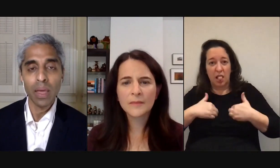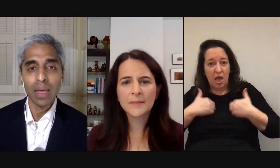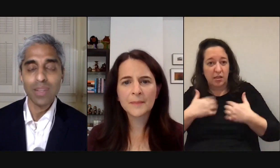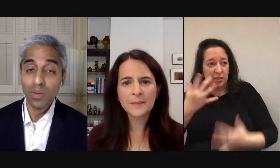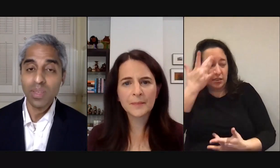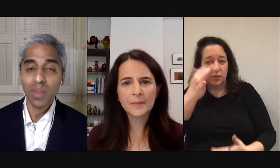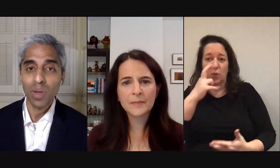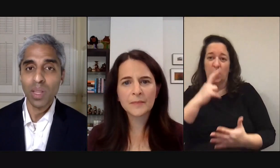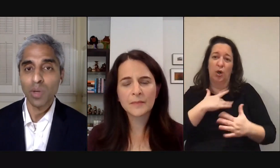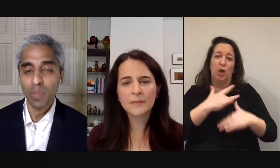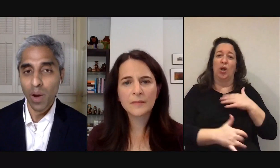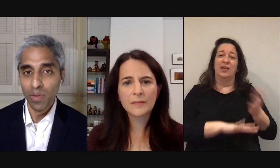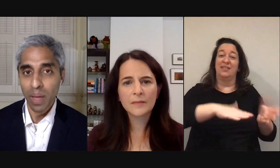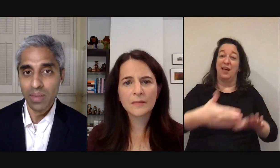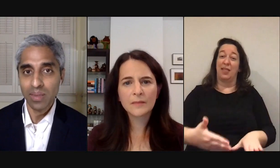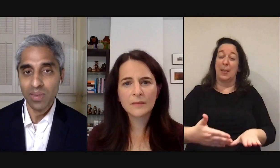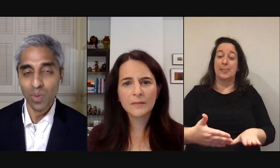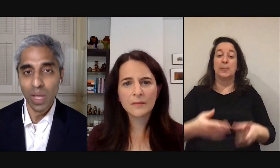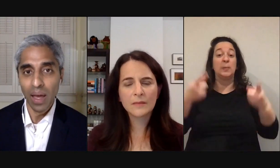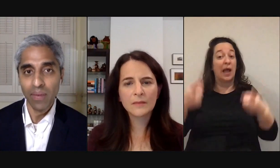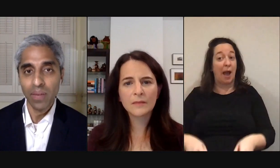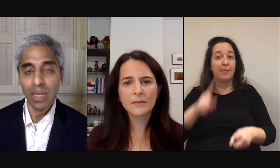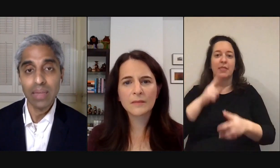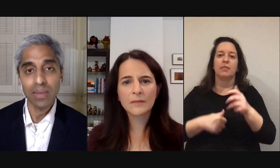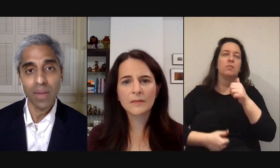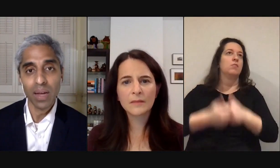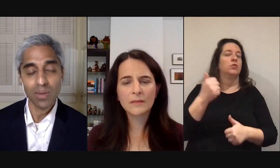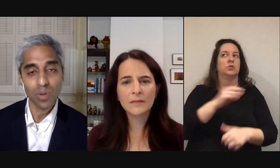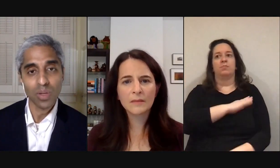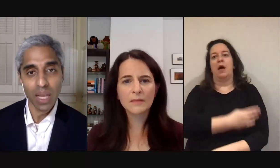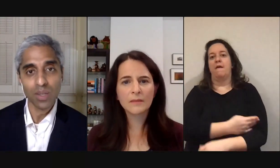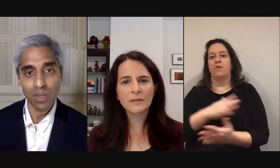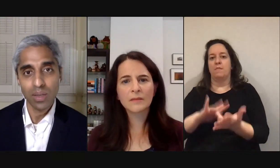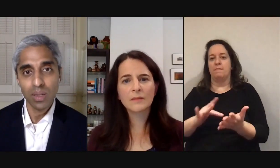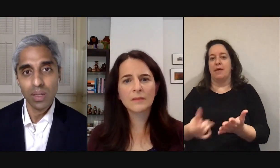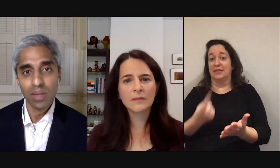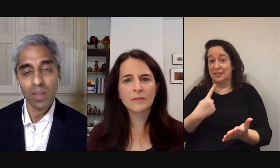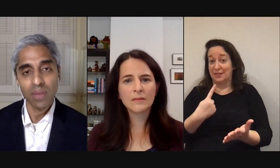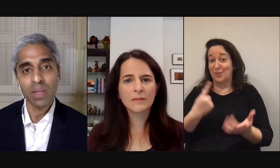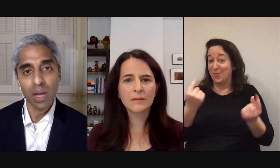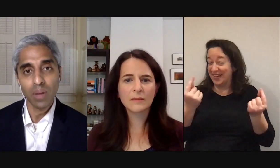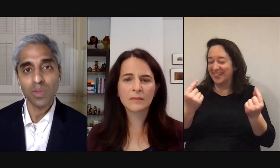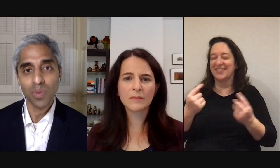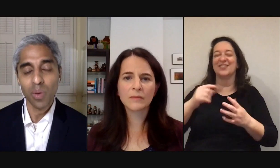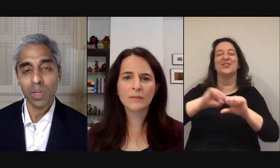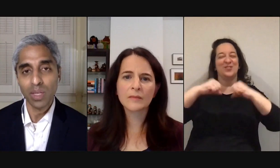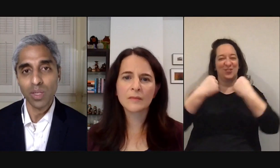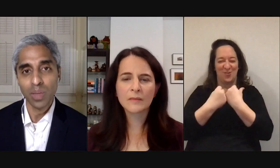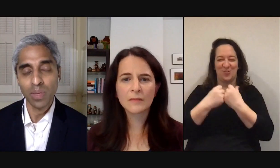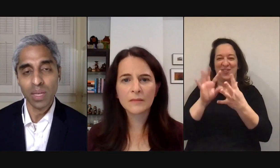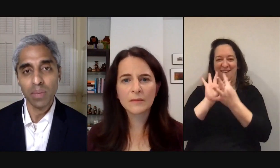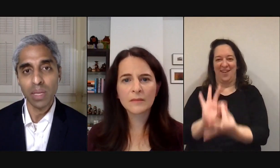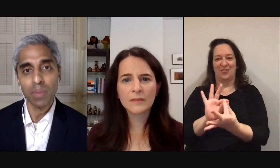turns out that one of the most powerful medicines that we have is in fact social connection it's a love that comes through our